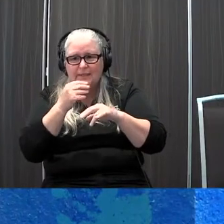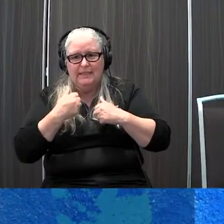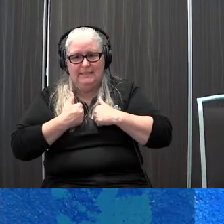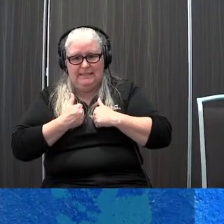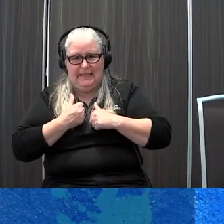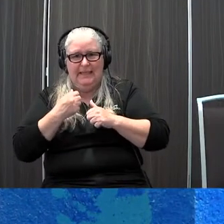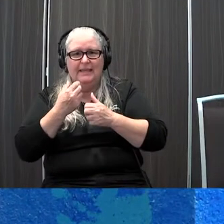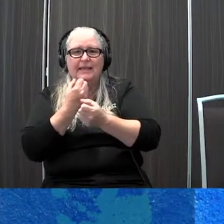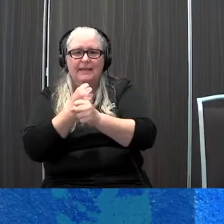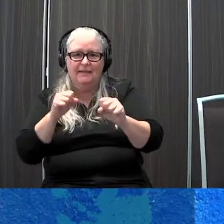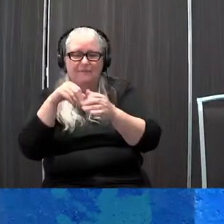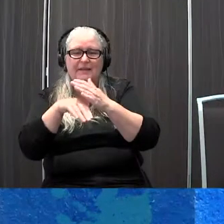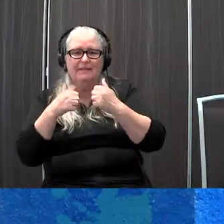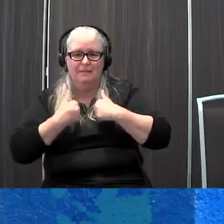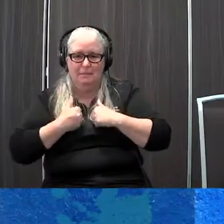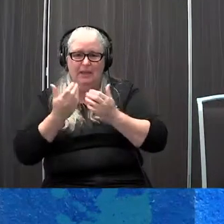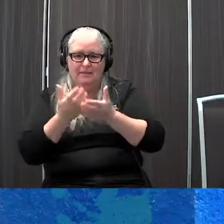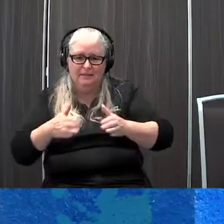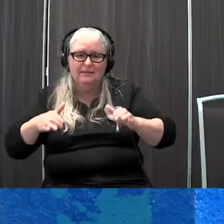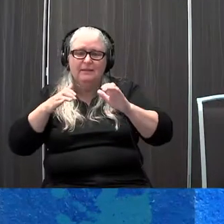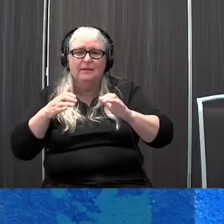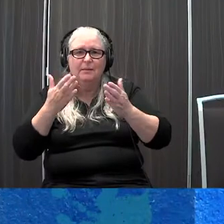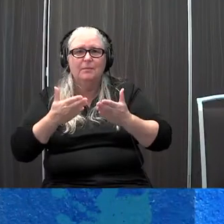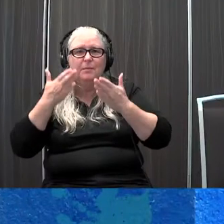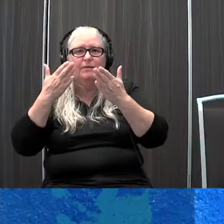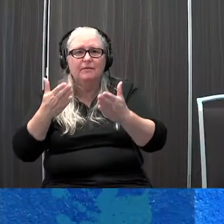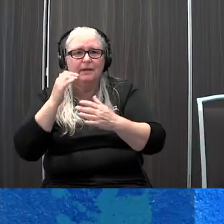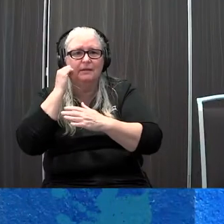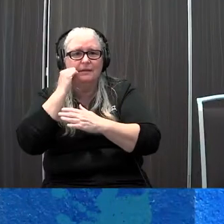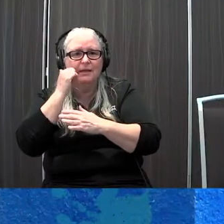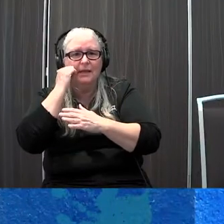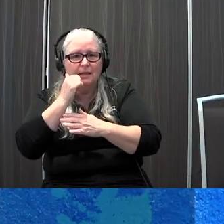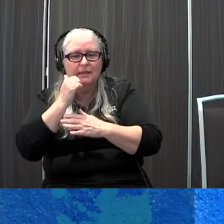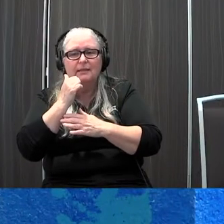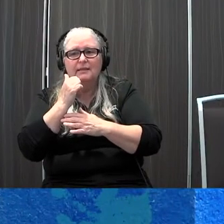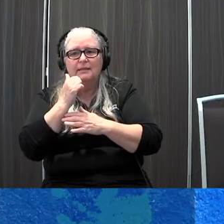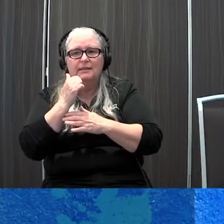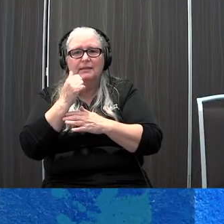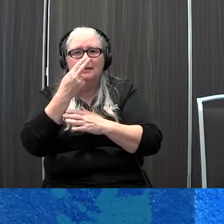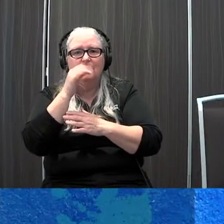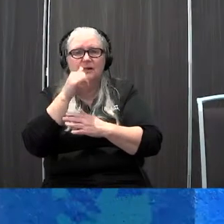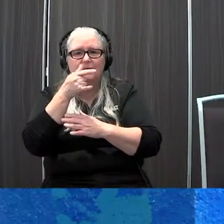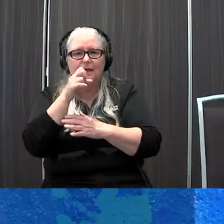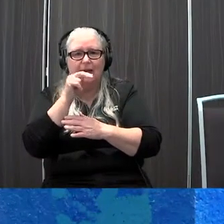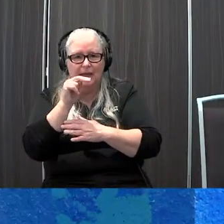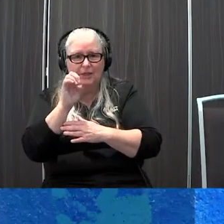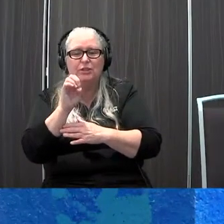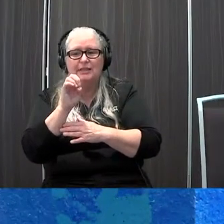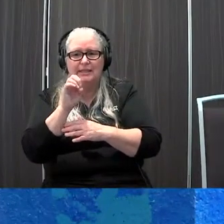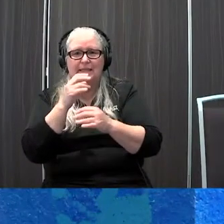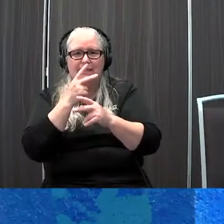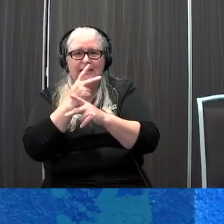and being able to provide daily hygiene care is really important and patients are slippery when wet so